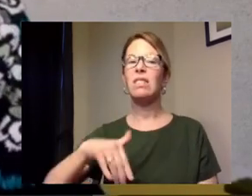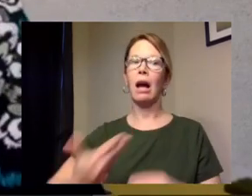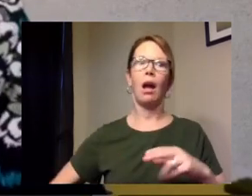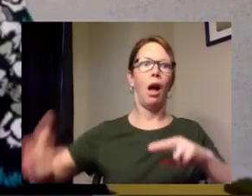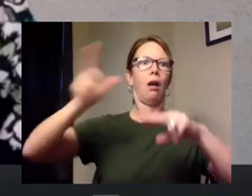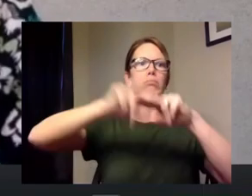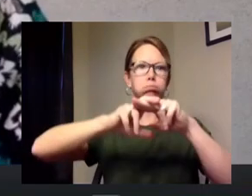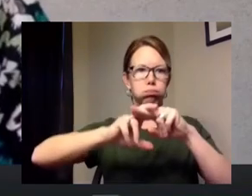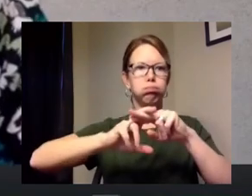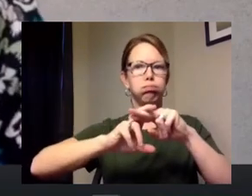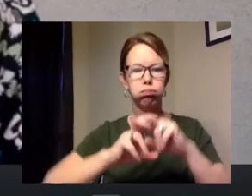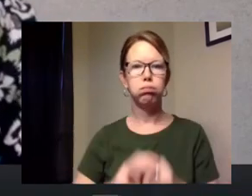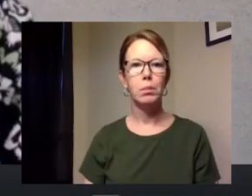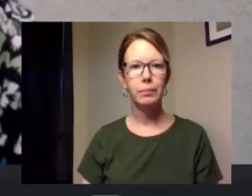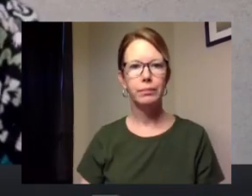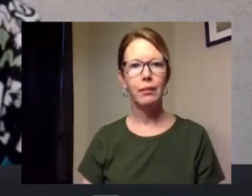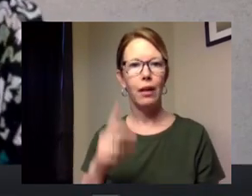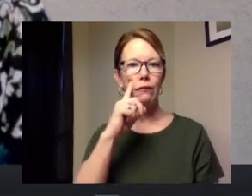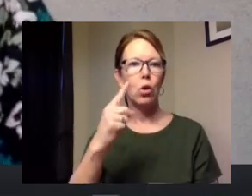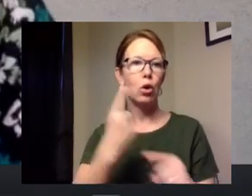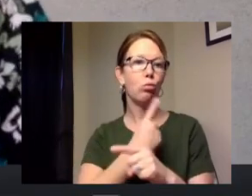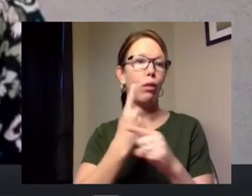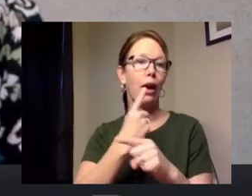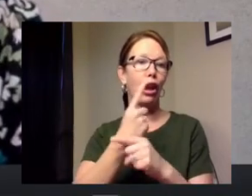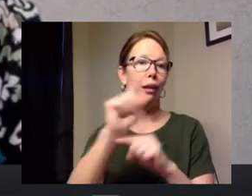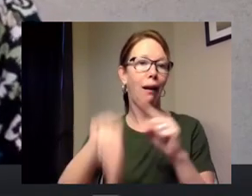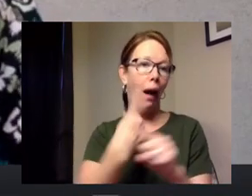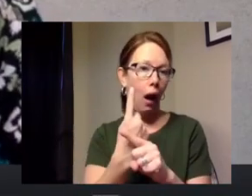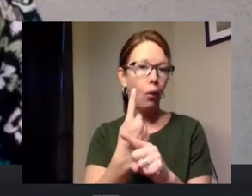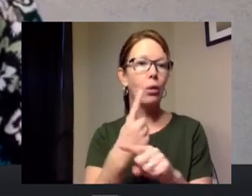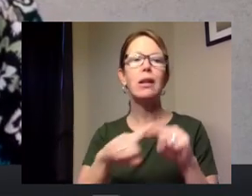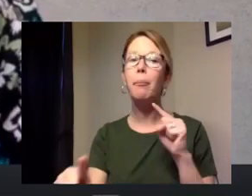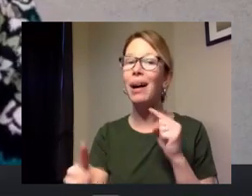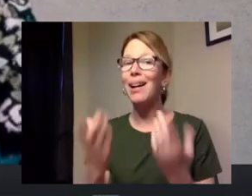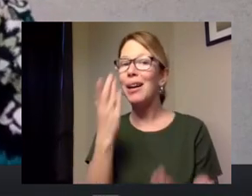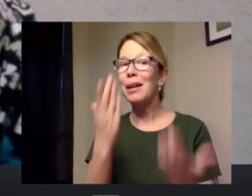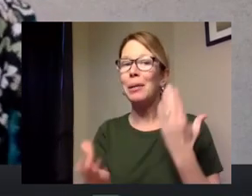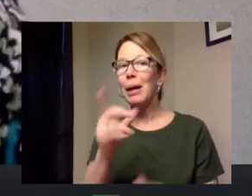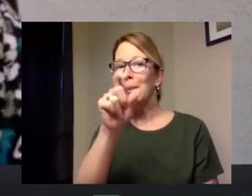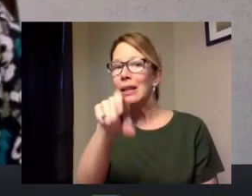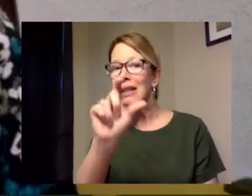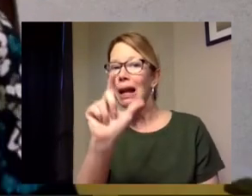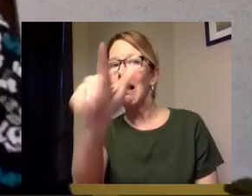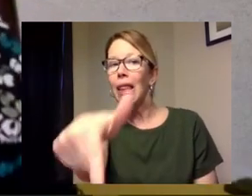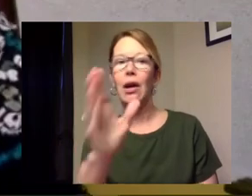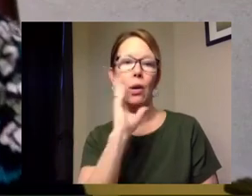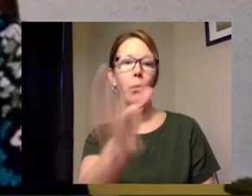the regular pantry hours but we are preparing in case we do thank you